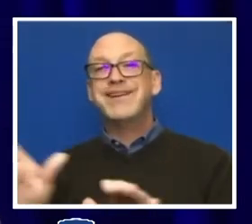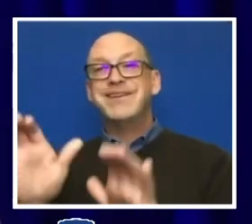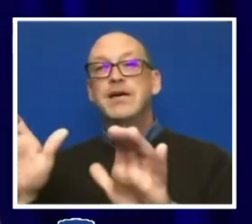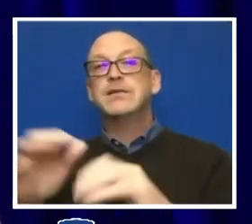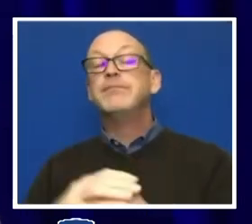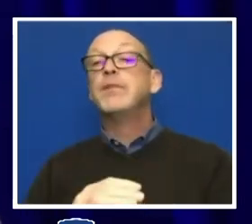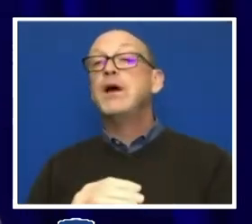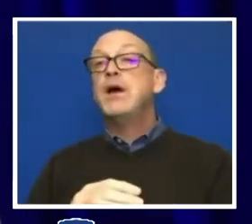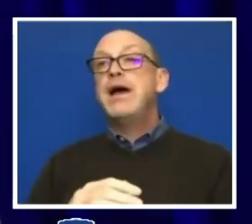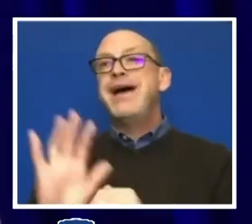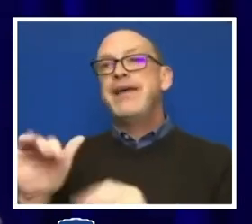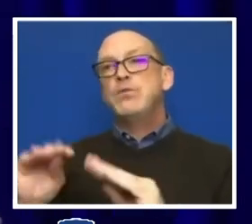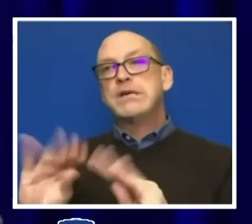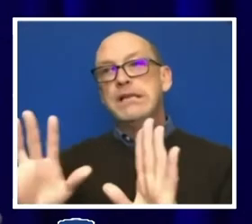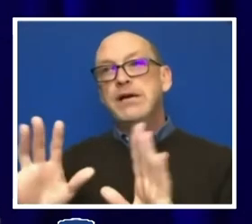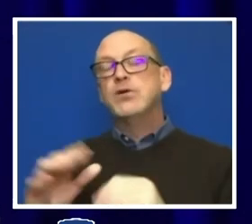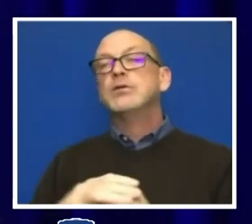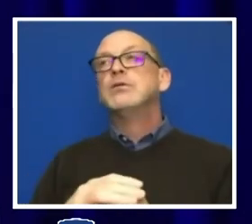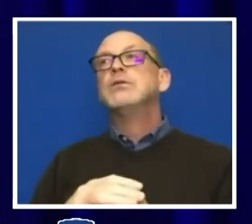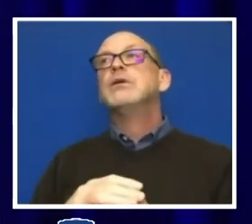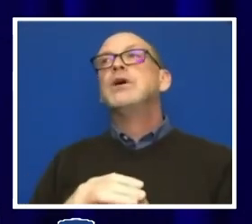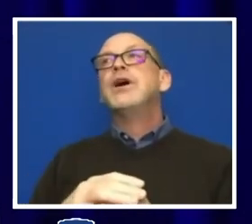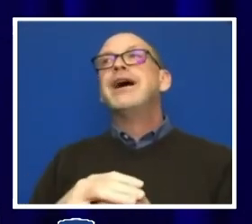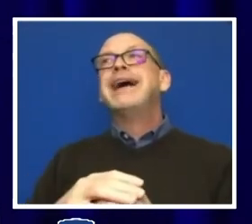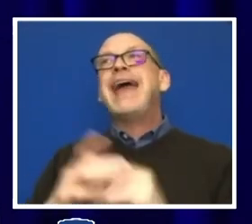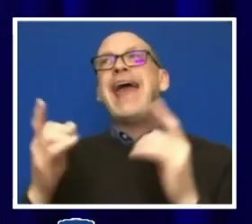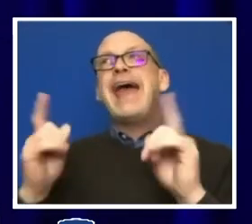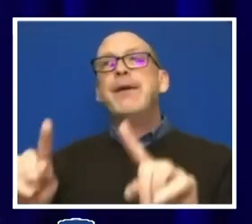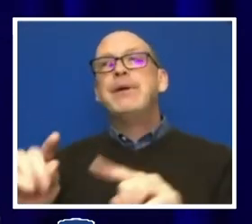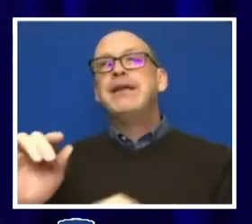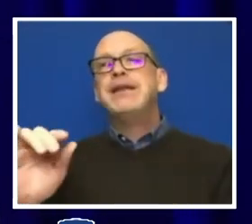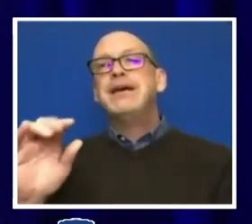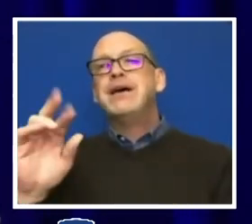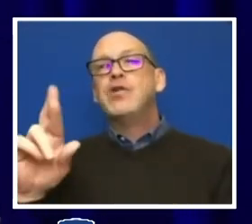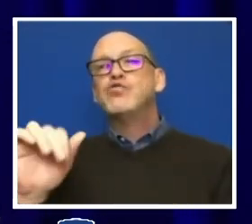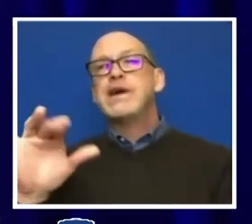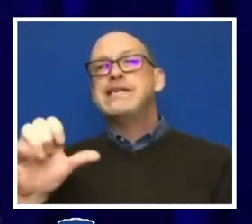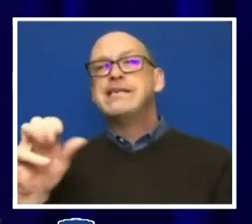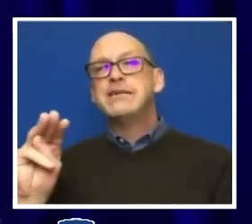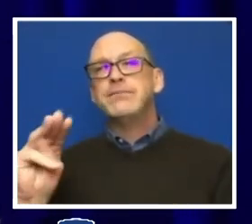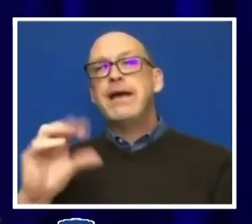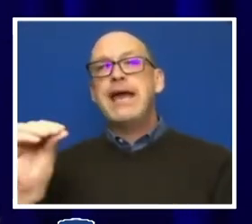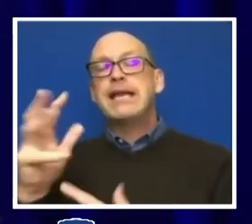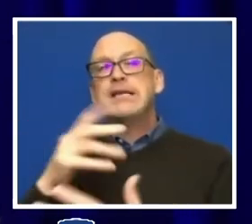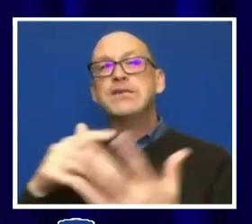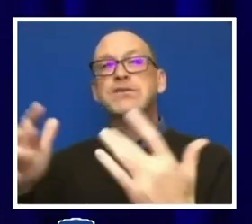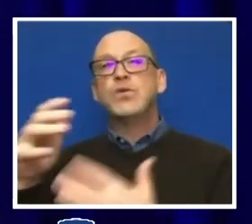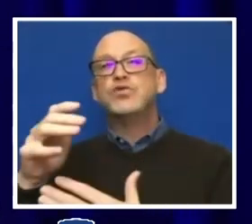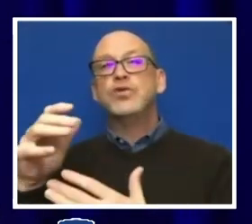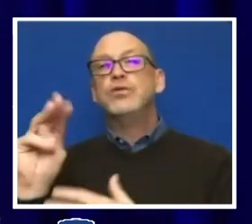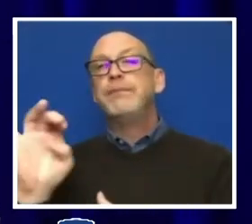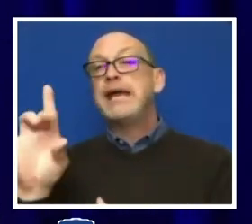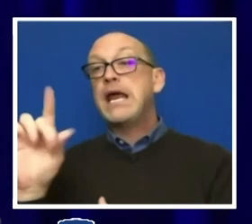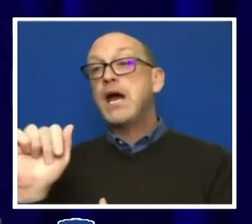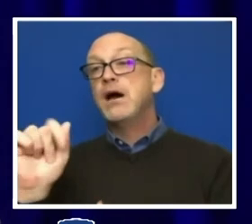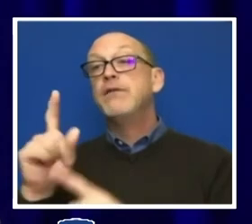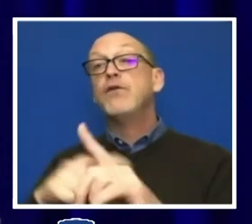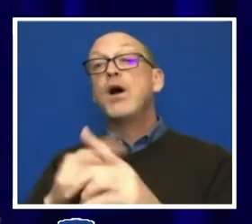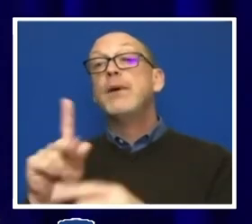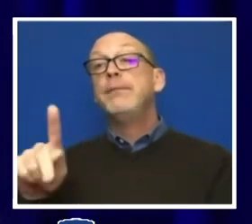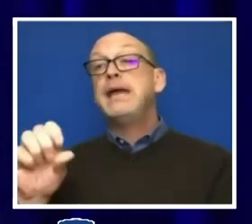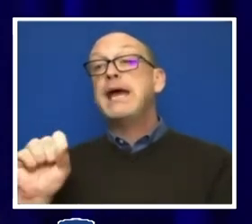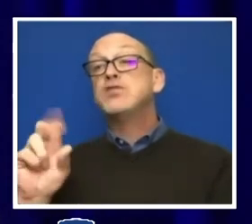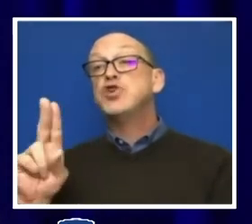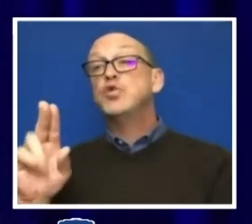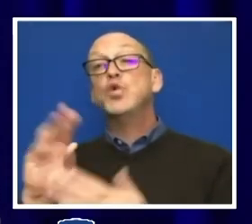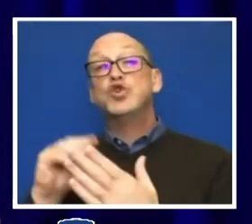wake of incidents of racism that surfaced in social media associated with Penn Staters. The task force was charged with